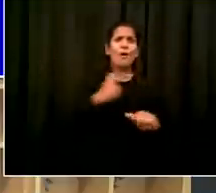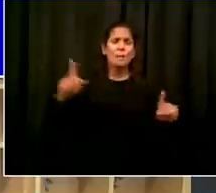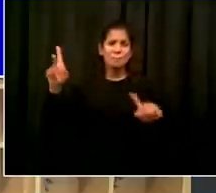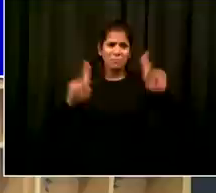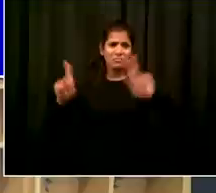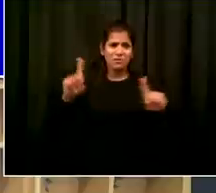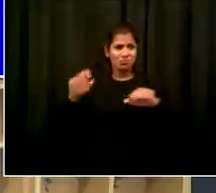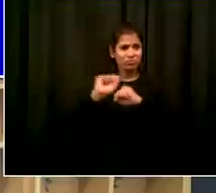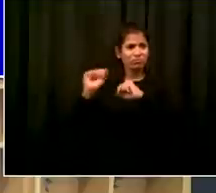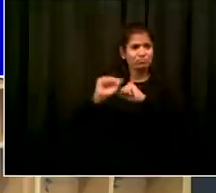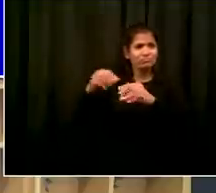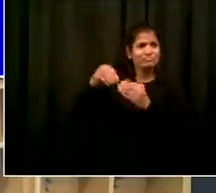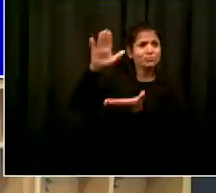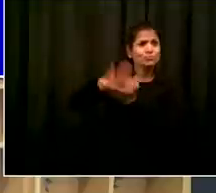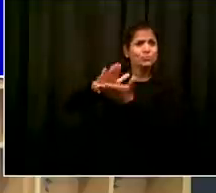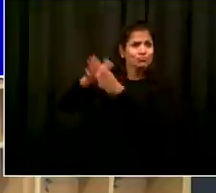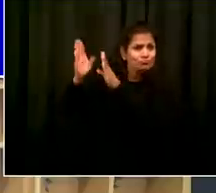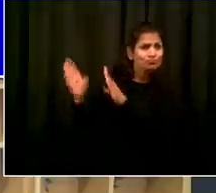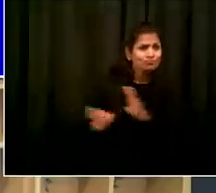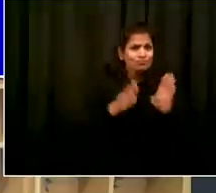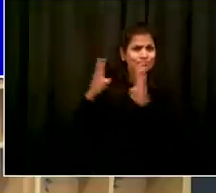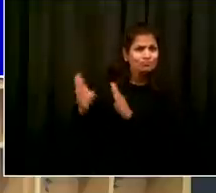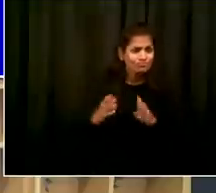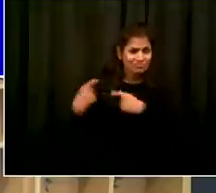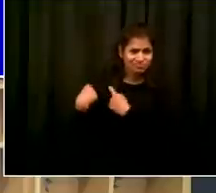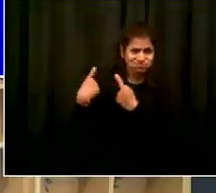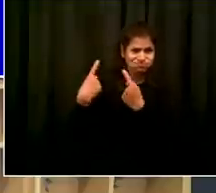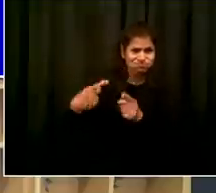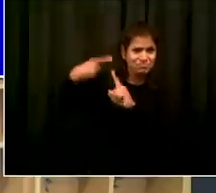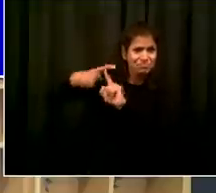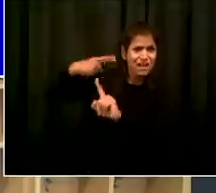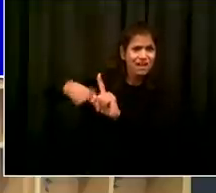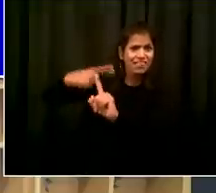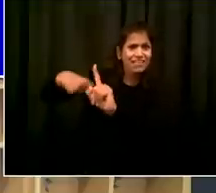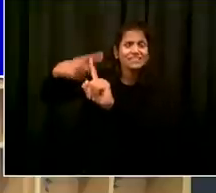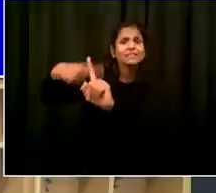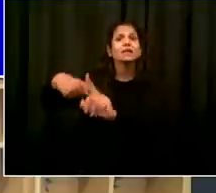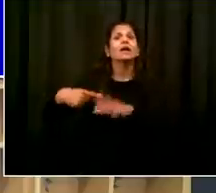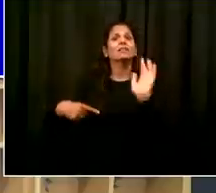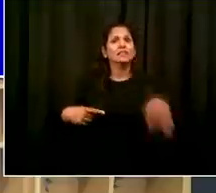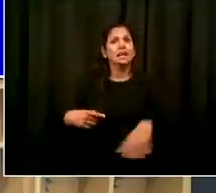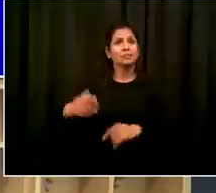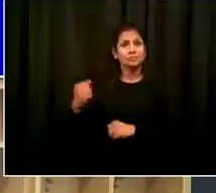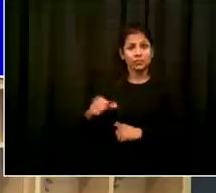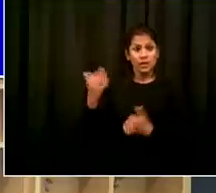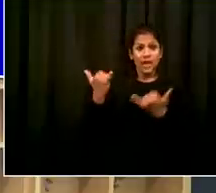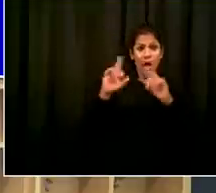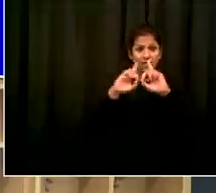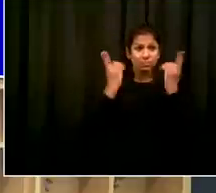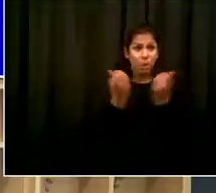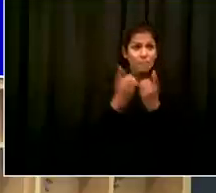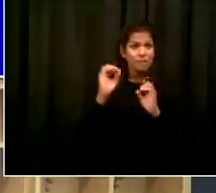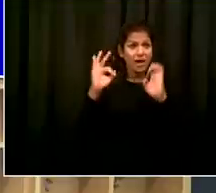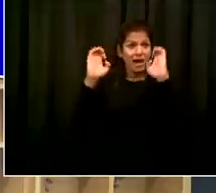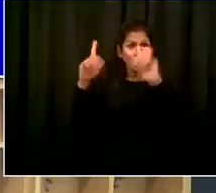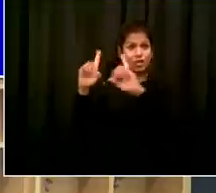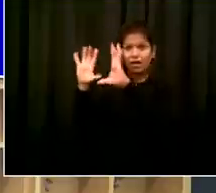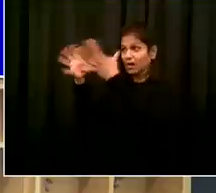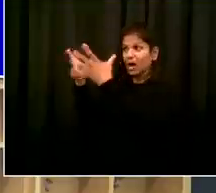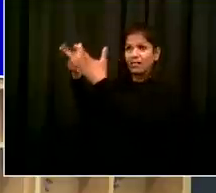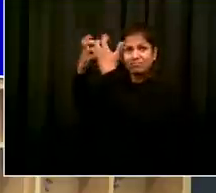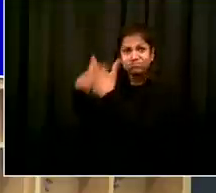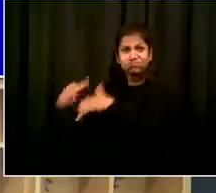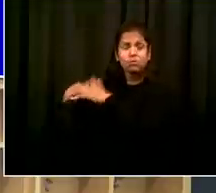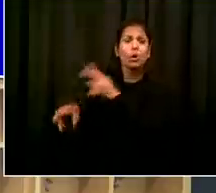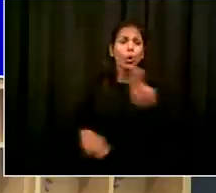to the top leadership in the DOE in our educator unions what I heard consistently was the first day of